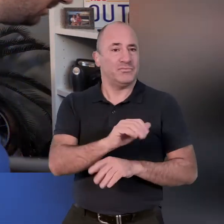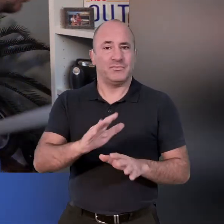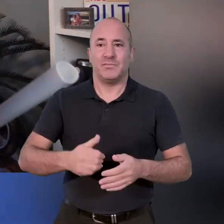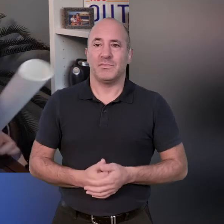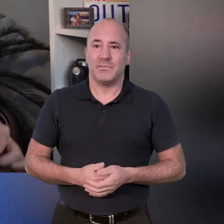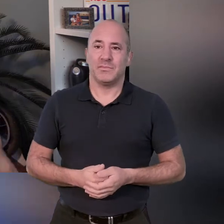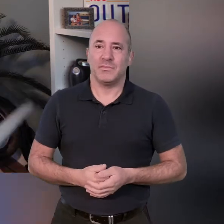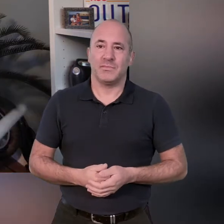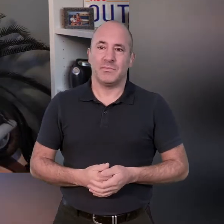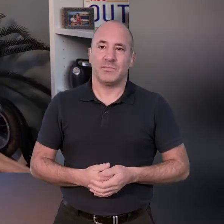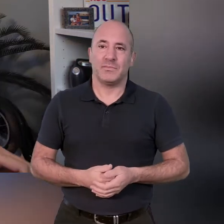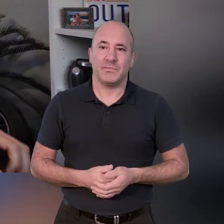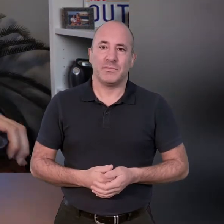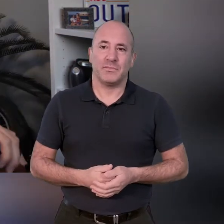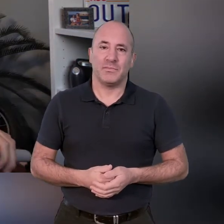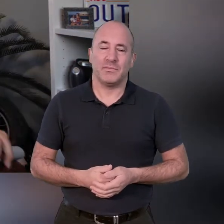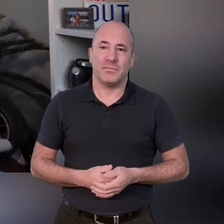excellent